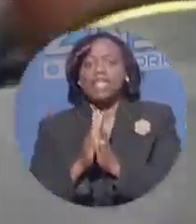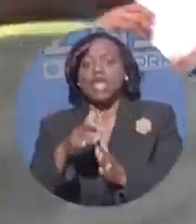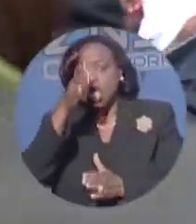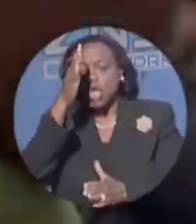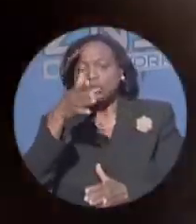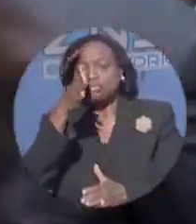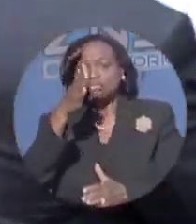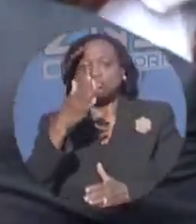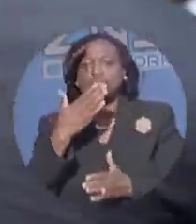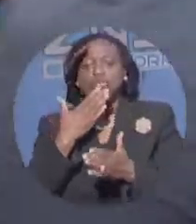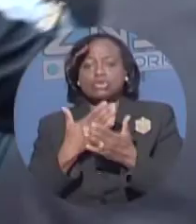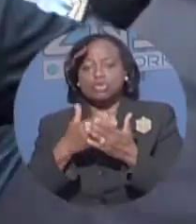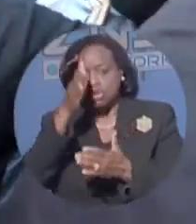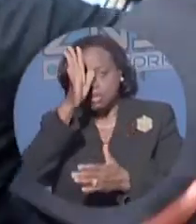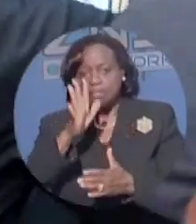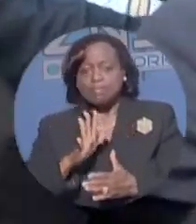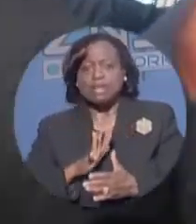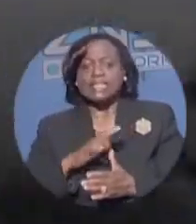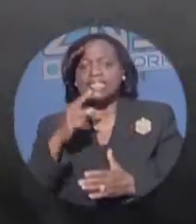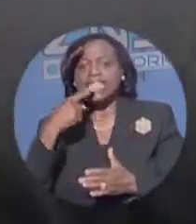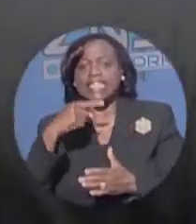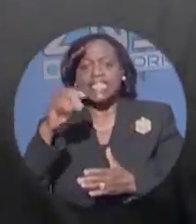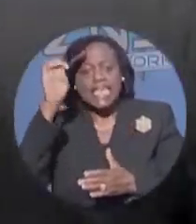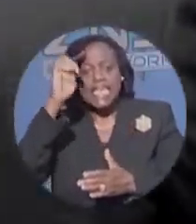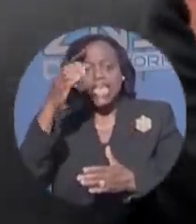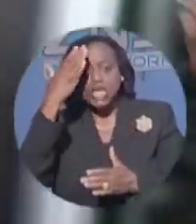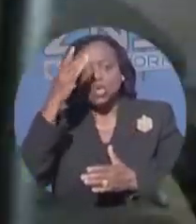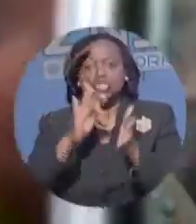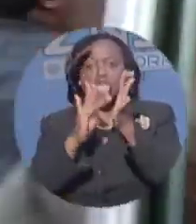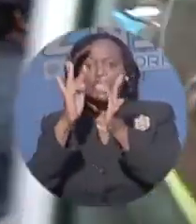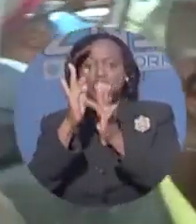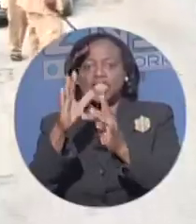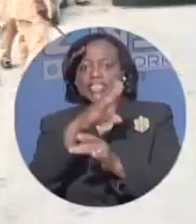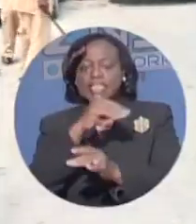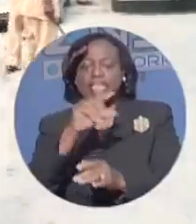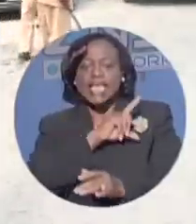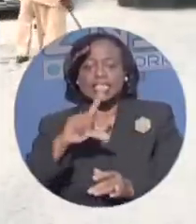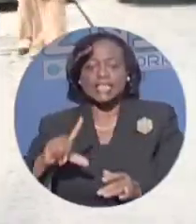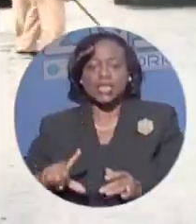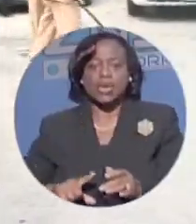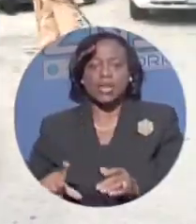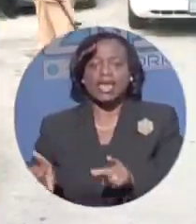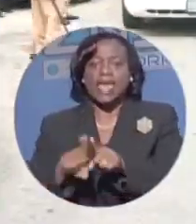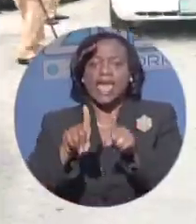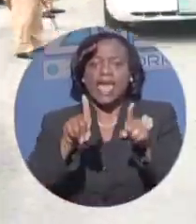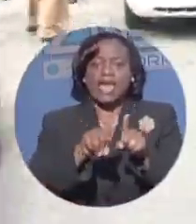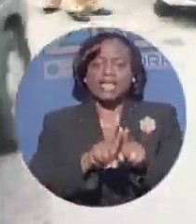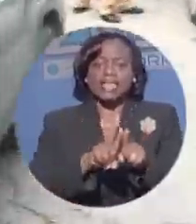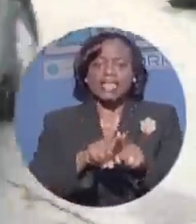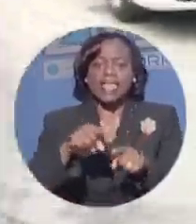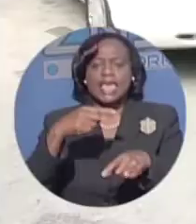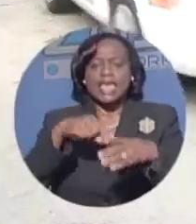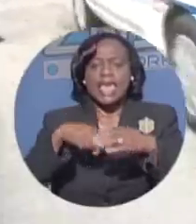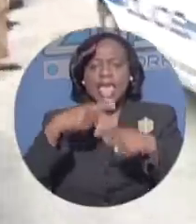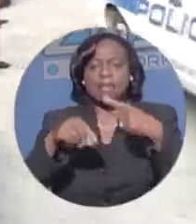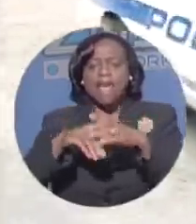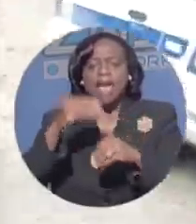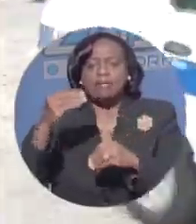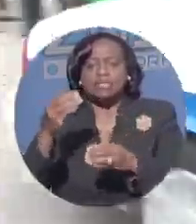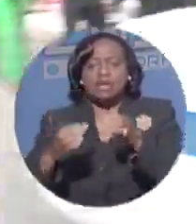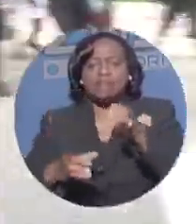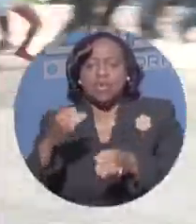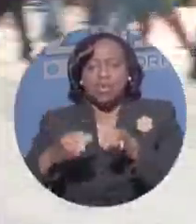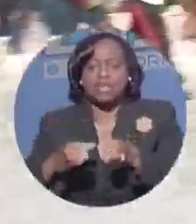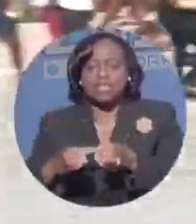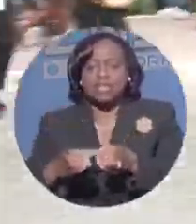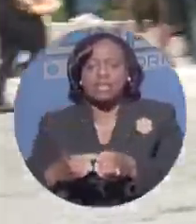concerns about his safety, stating that he knows Jesus as Lord. As he exited court, the angry crowd again dared him, and under tight security, he